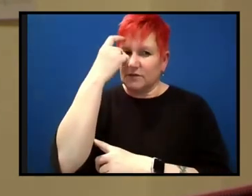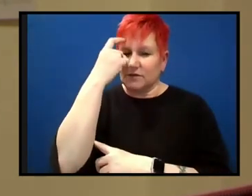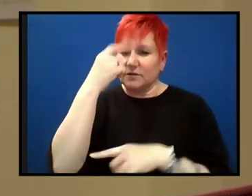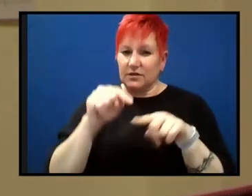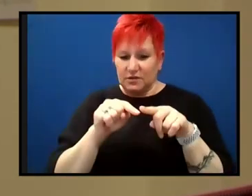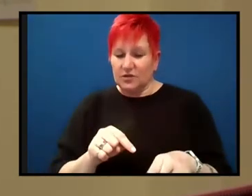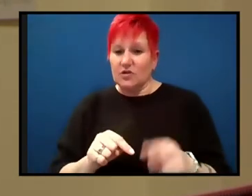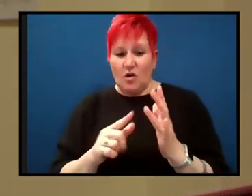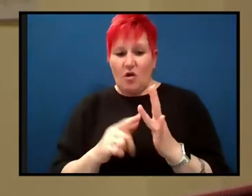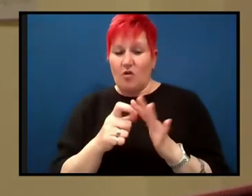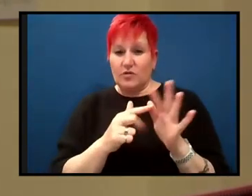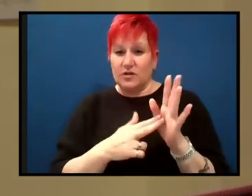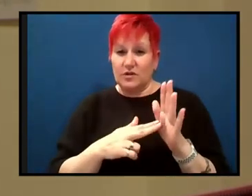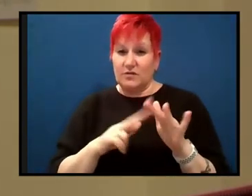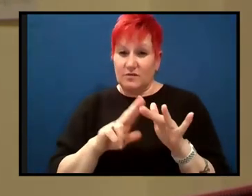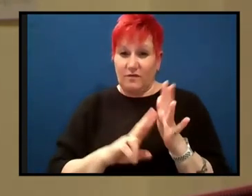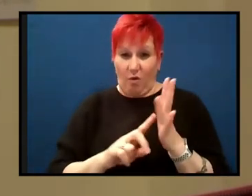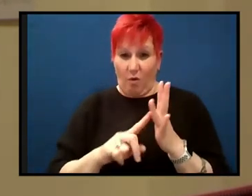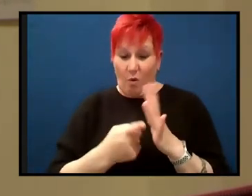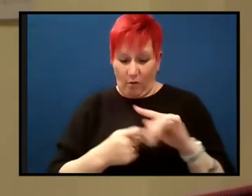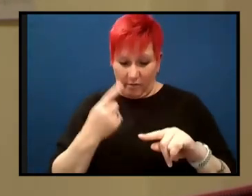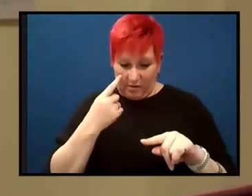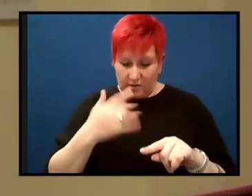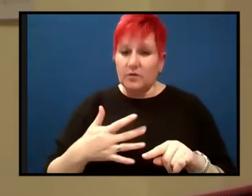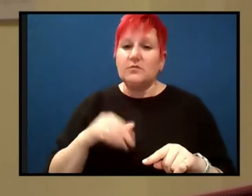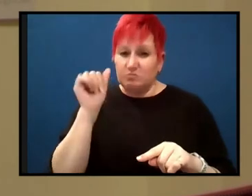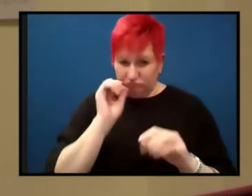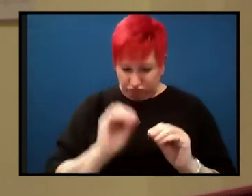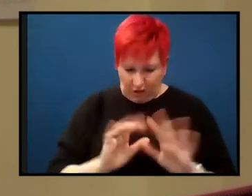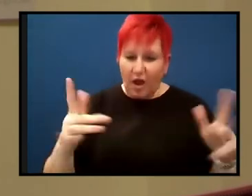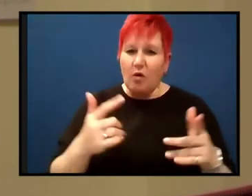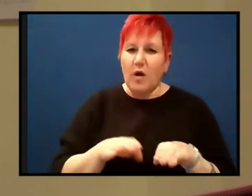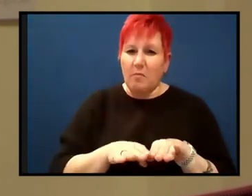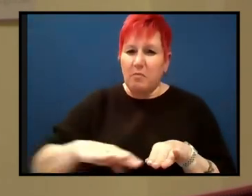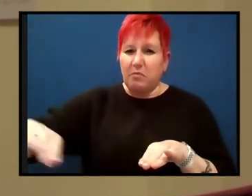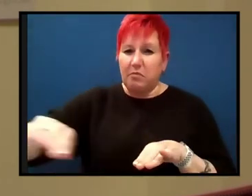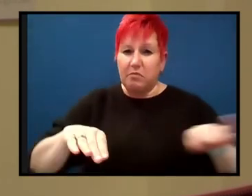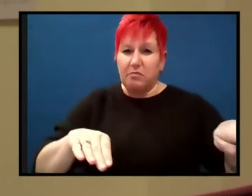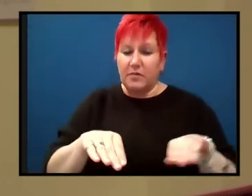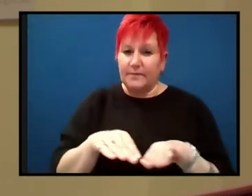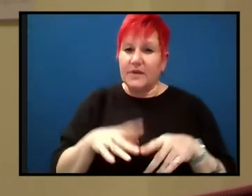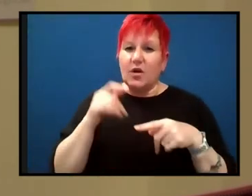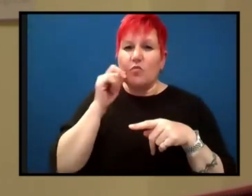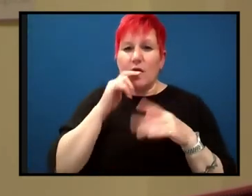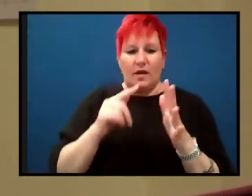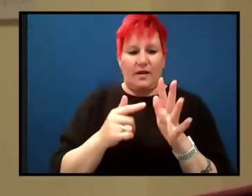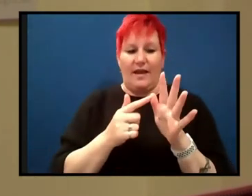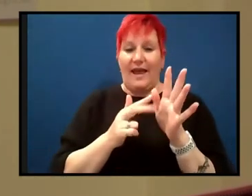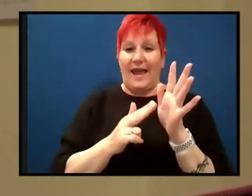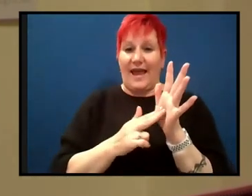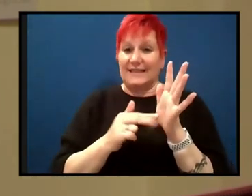came back together. For Southern Australia and Antarctica, for instance, we now know exactly where they fitted together